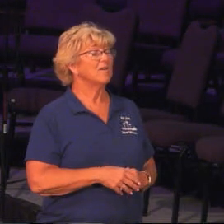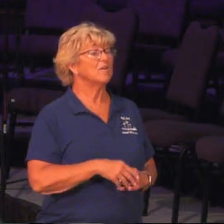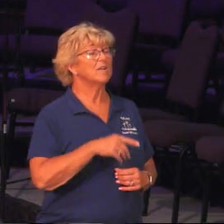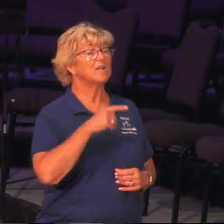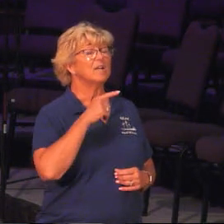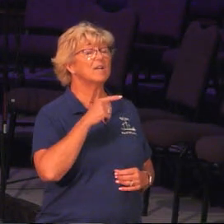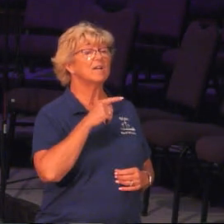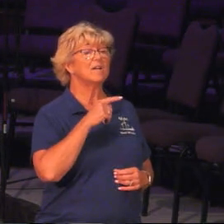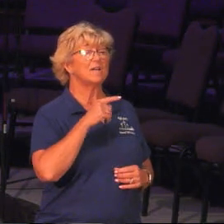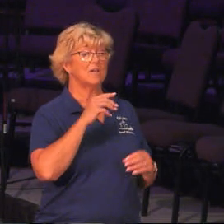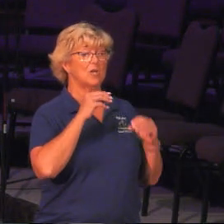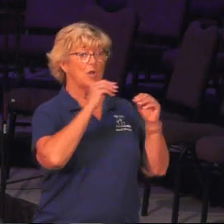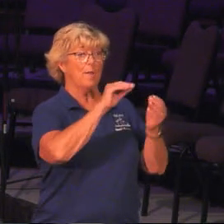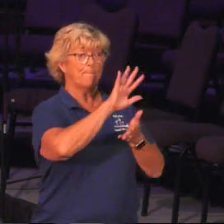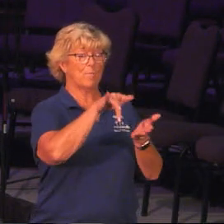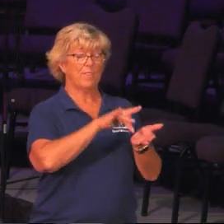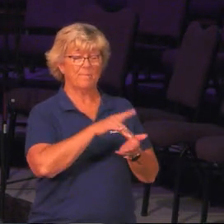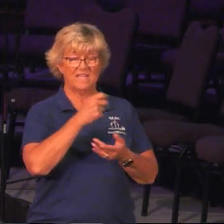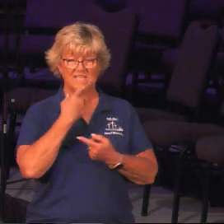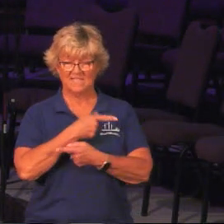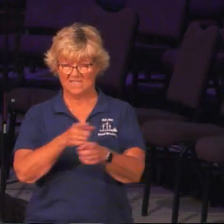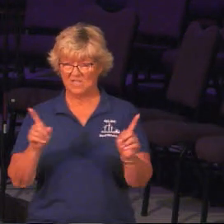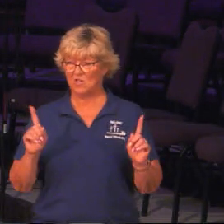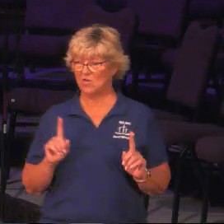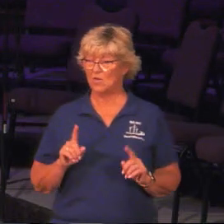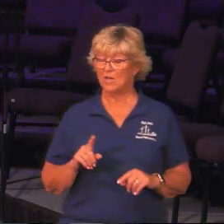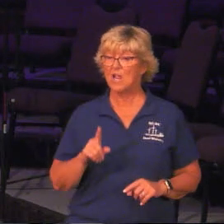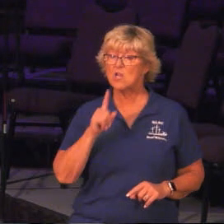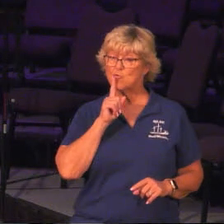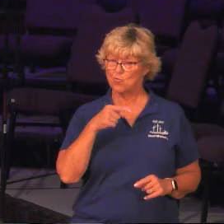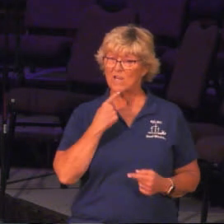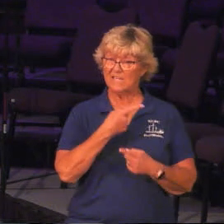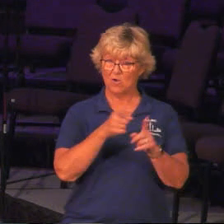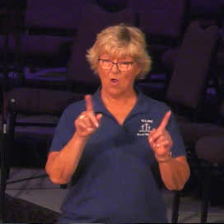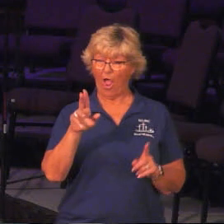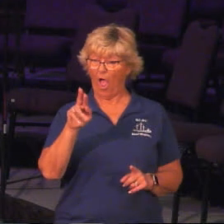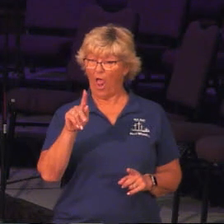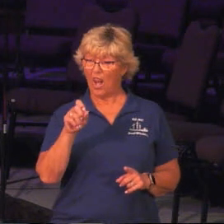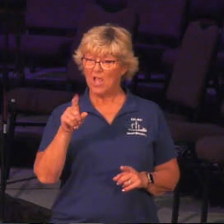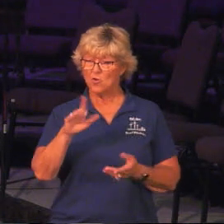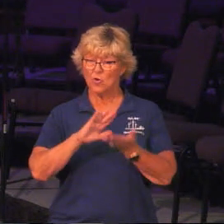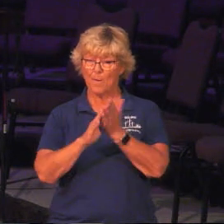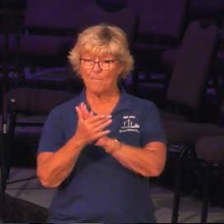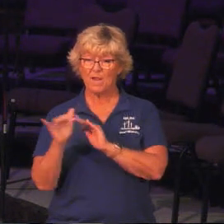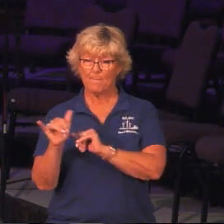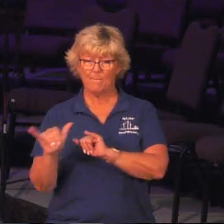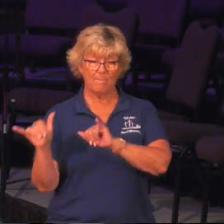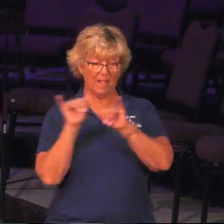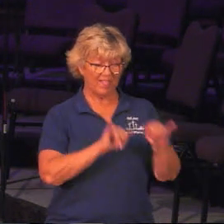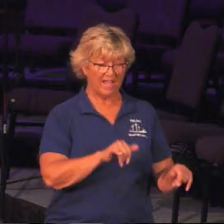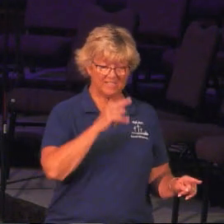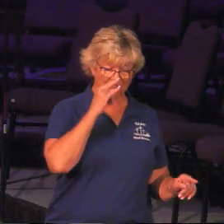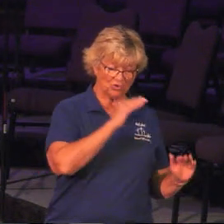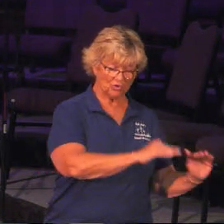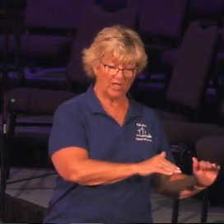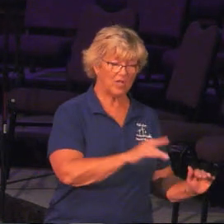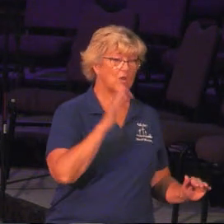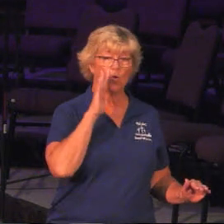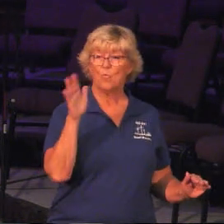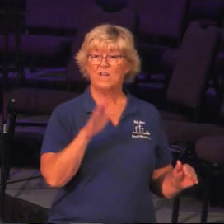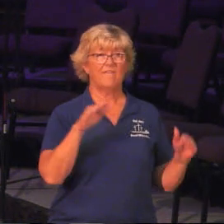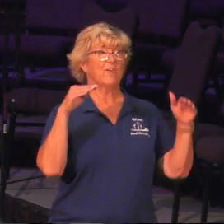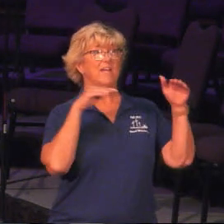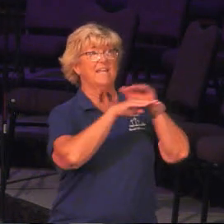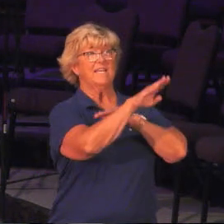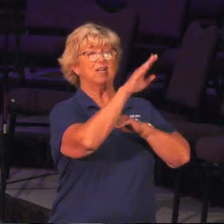he put him in the midst of them and said, truly, I say to you, unless you turn and become like this child, you will never enter